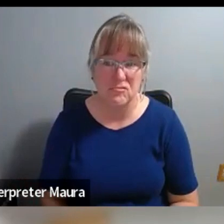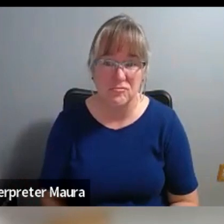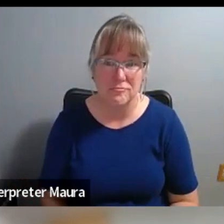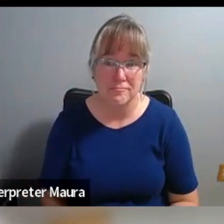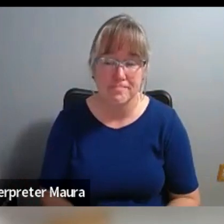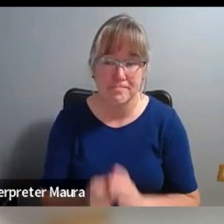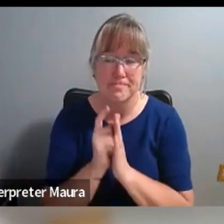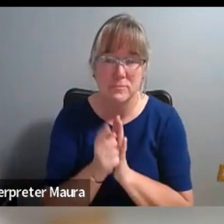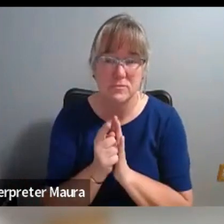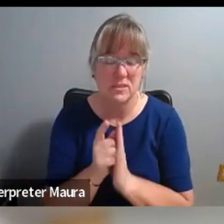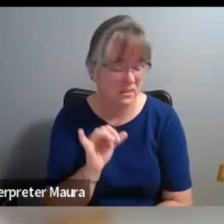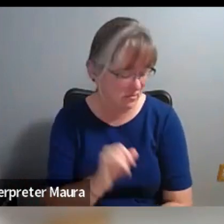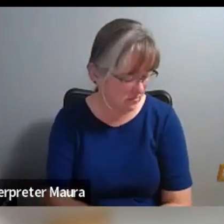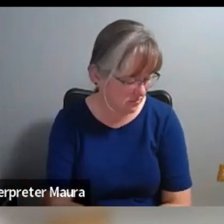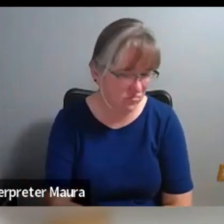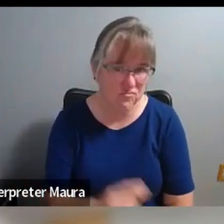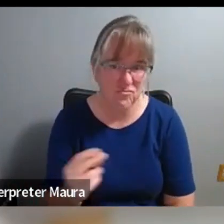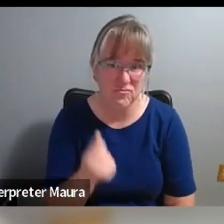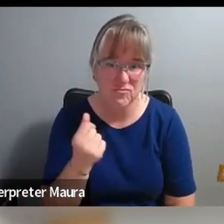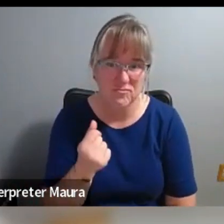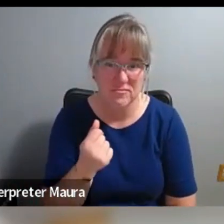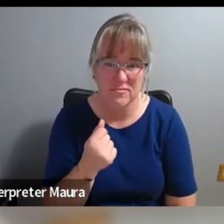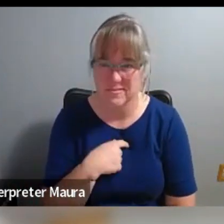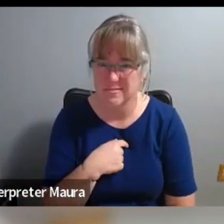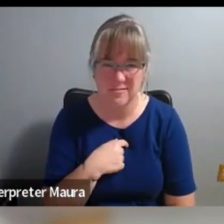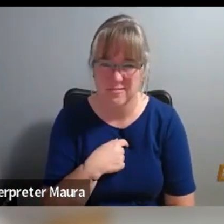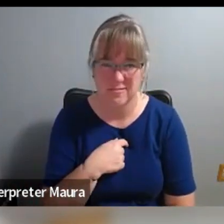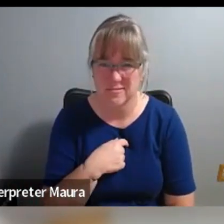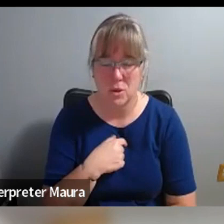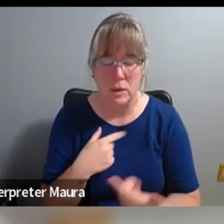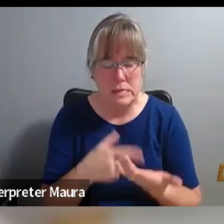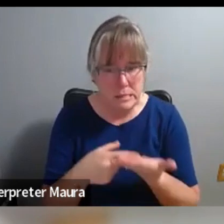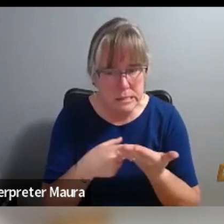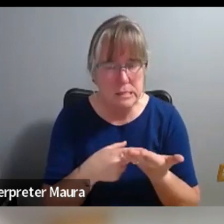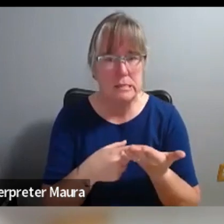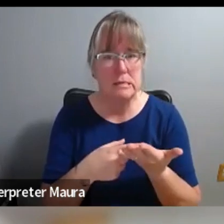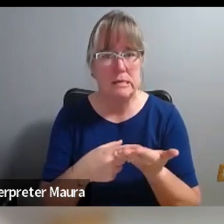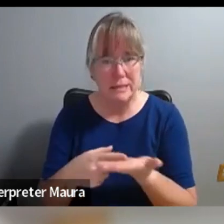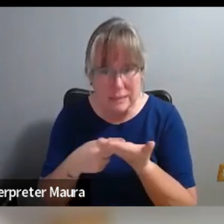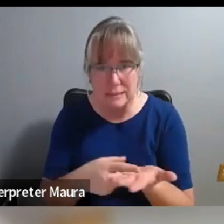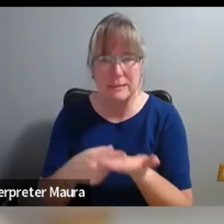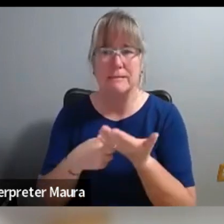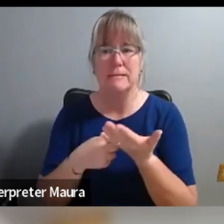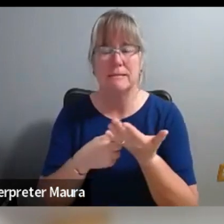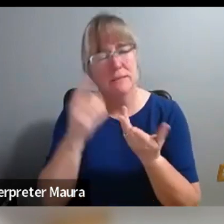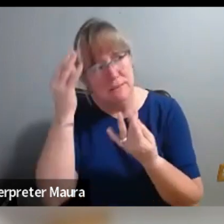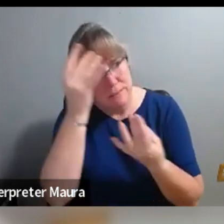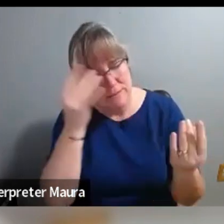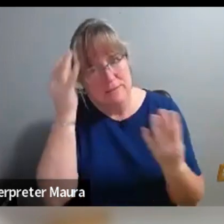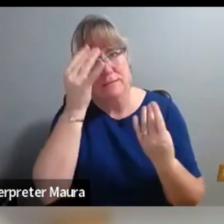moment of like, oh, what is, and it took a little while and some conversations to, to